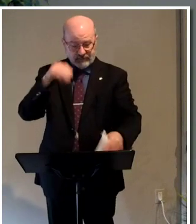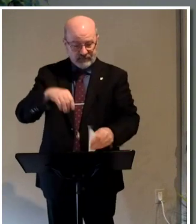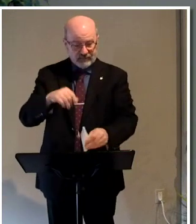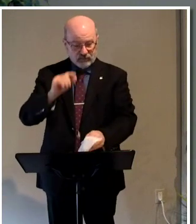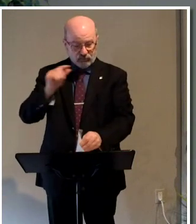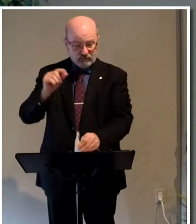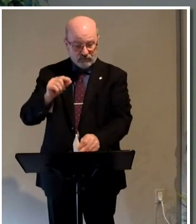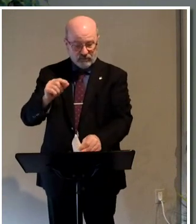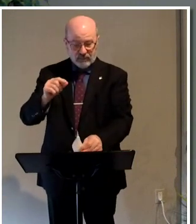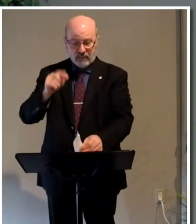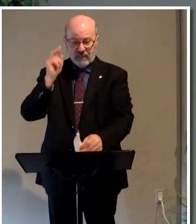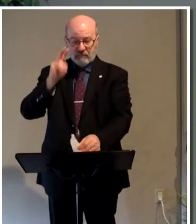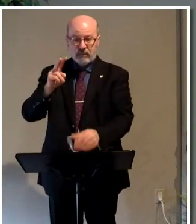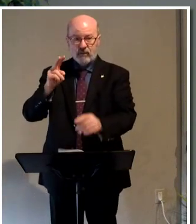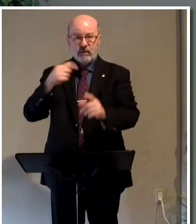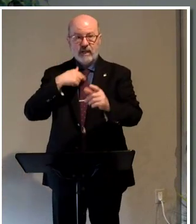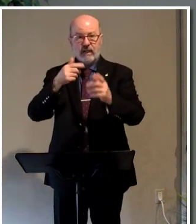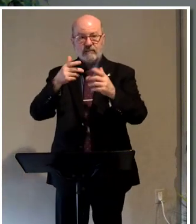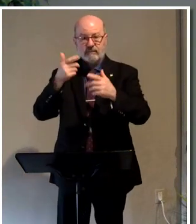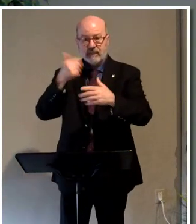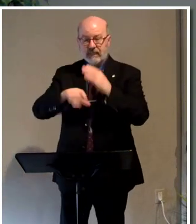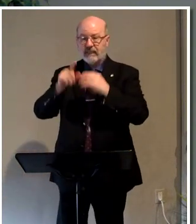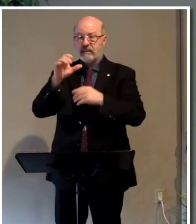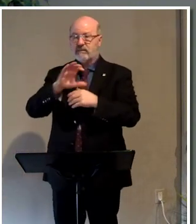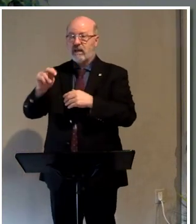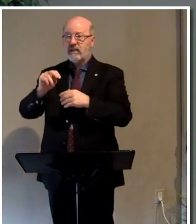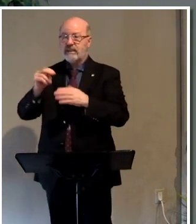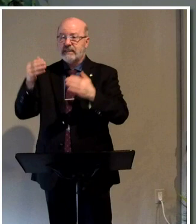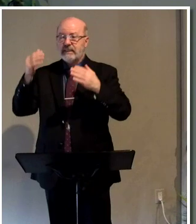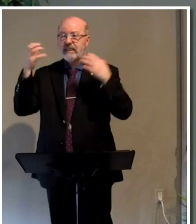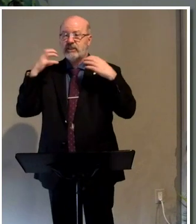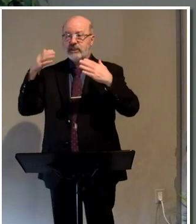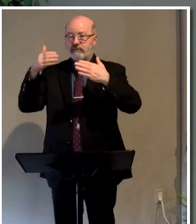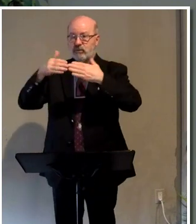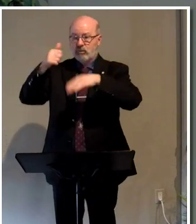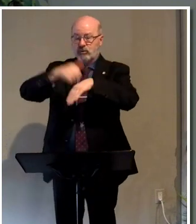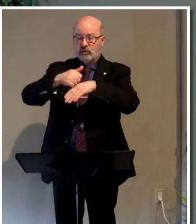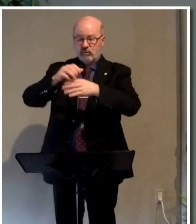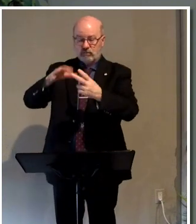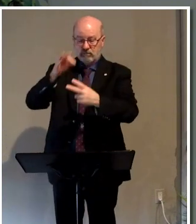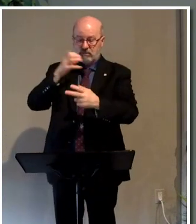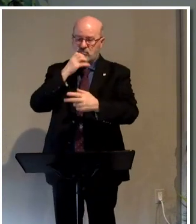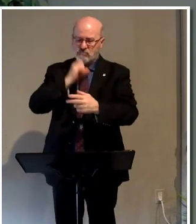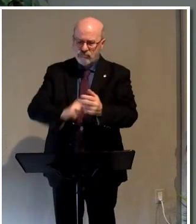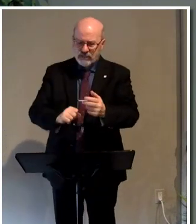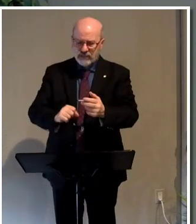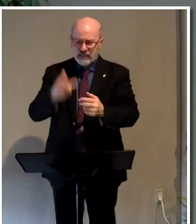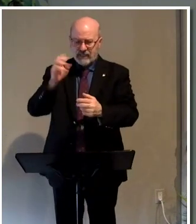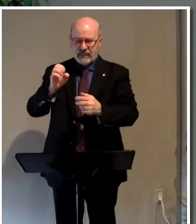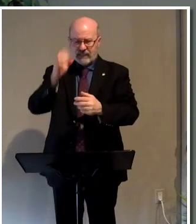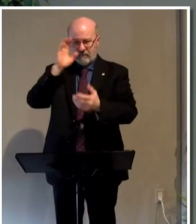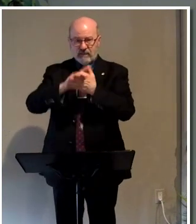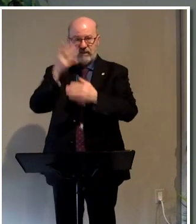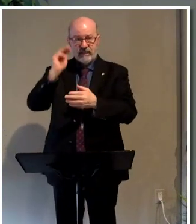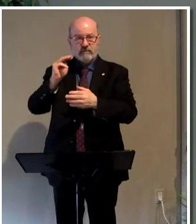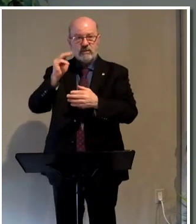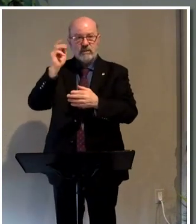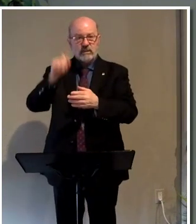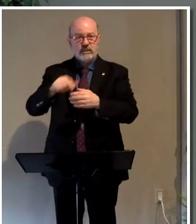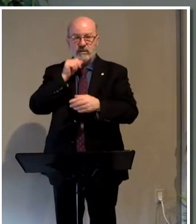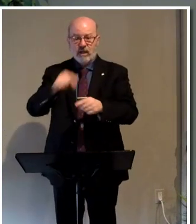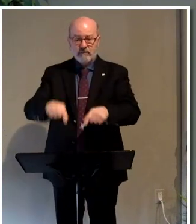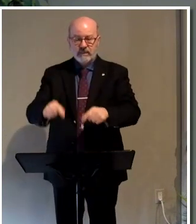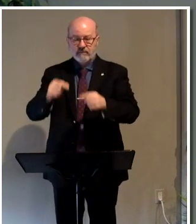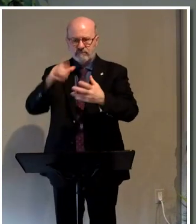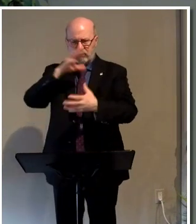scripture, I lay in Zion a chief cornerstone, elect precious, and he that believeth on him shall not be